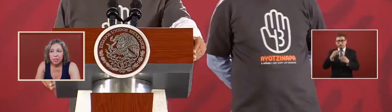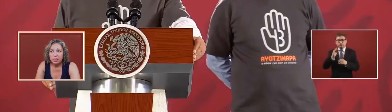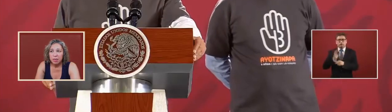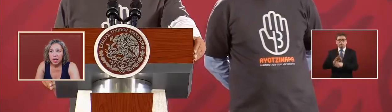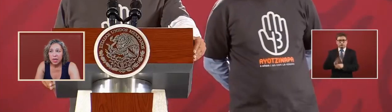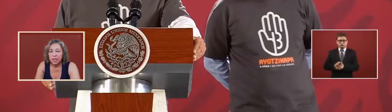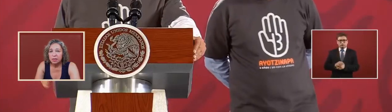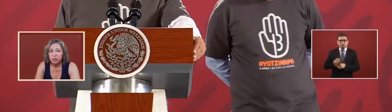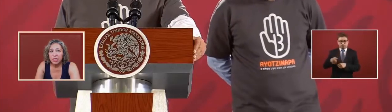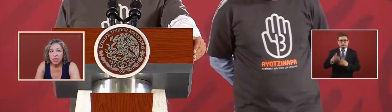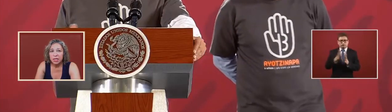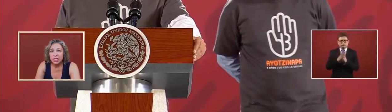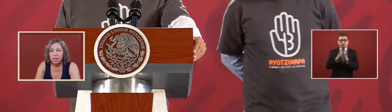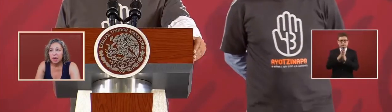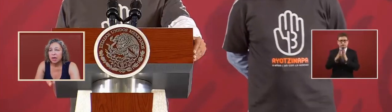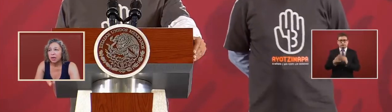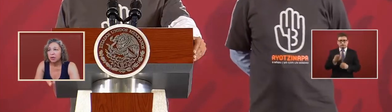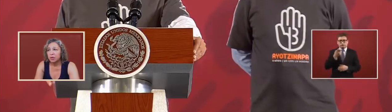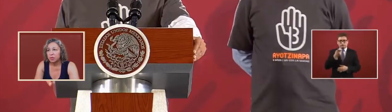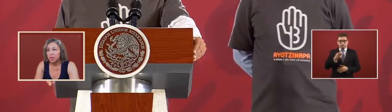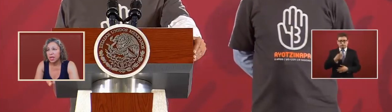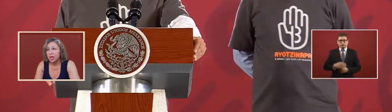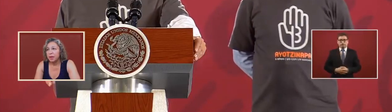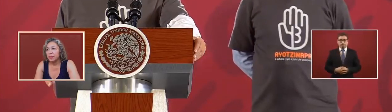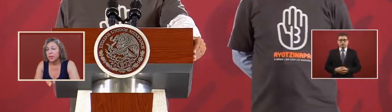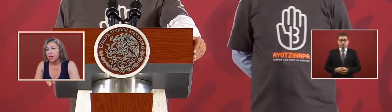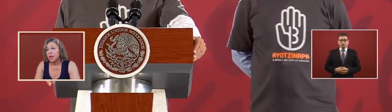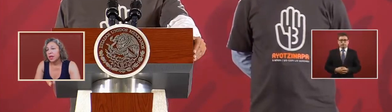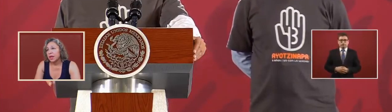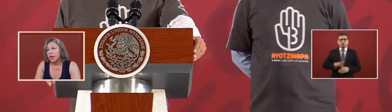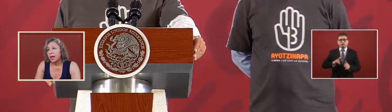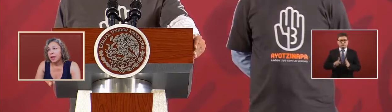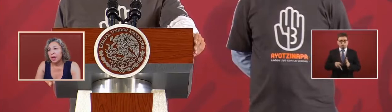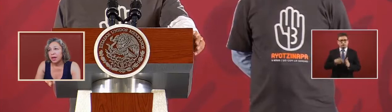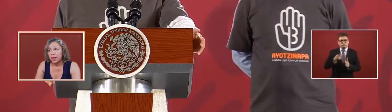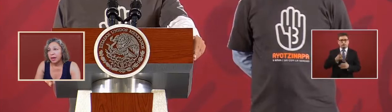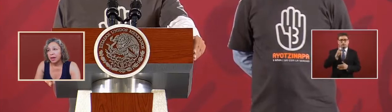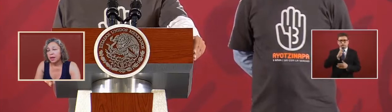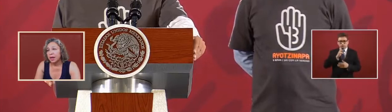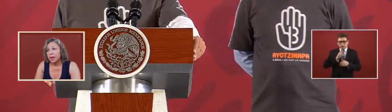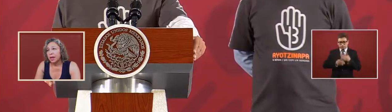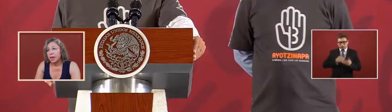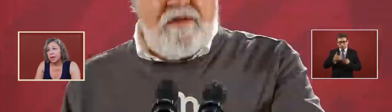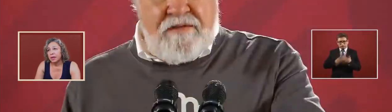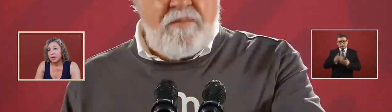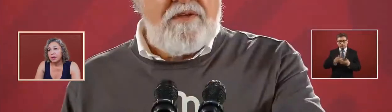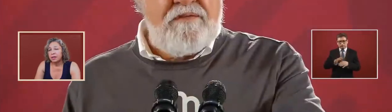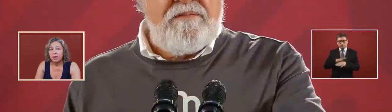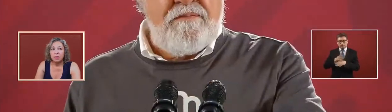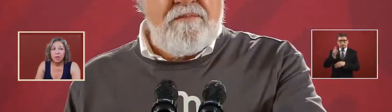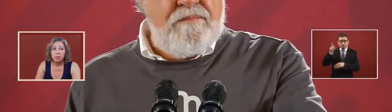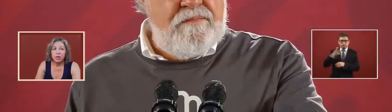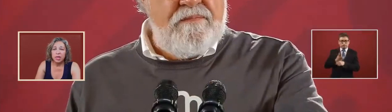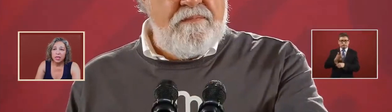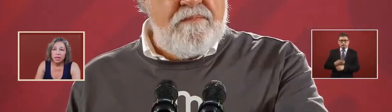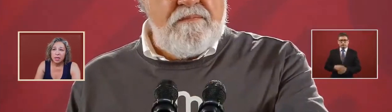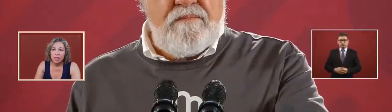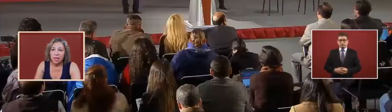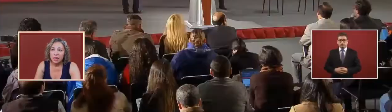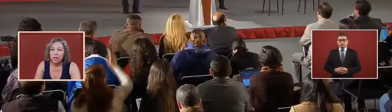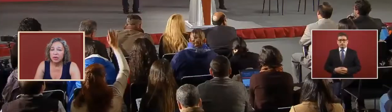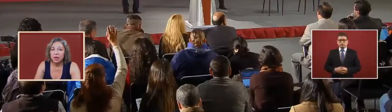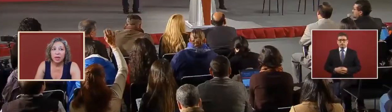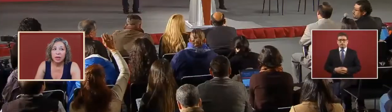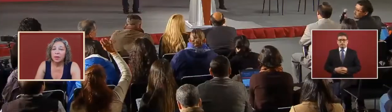participating as protected uh groups and and and they're being protected